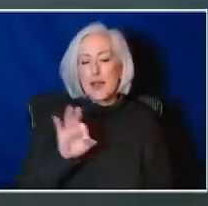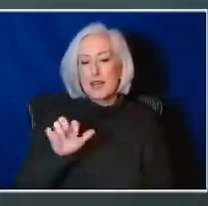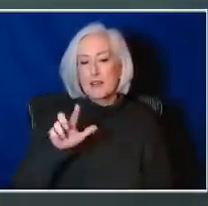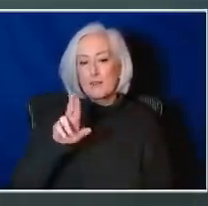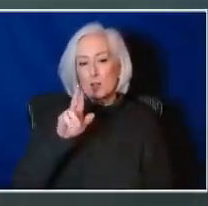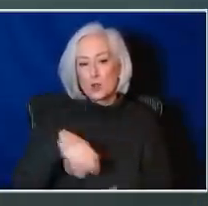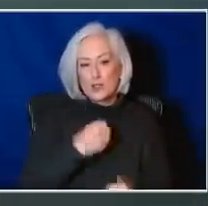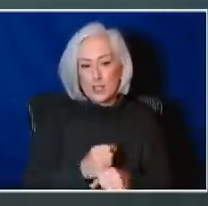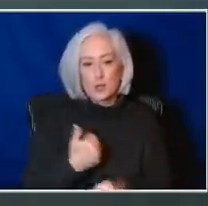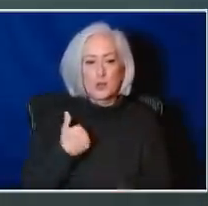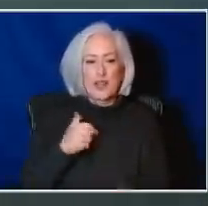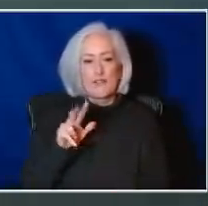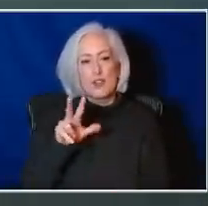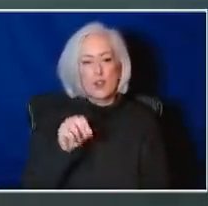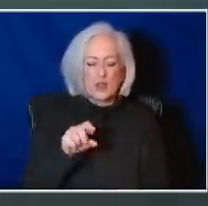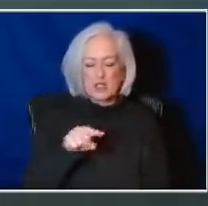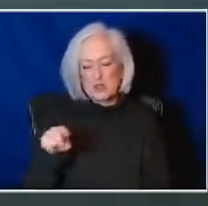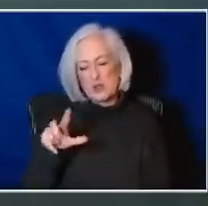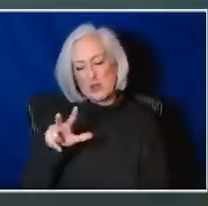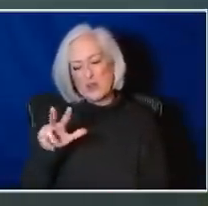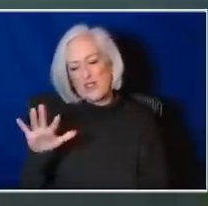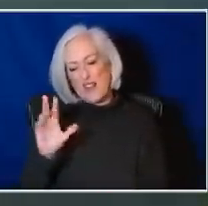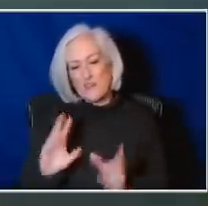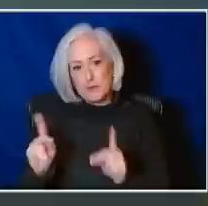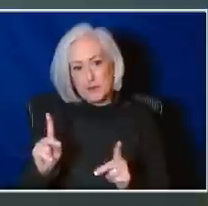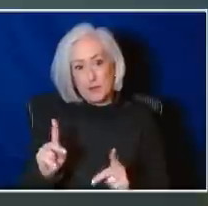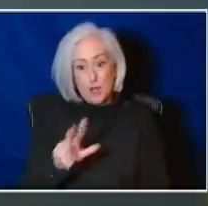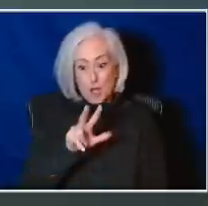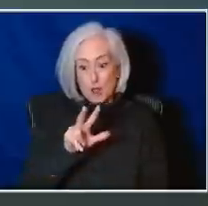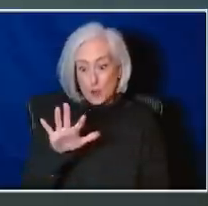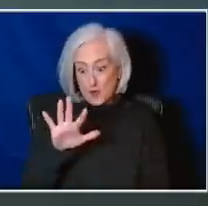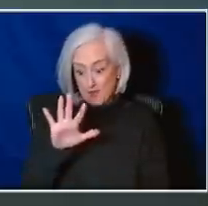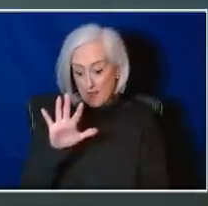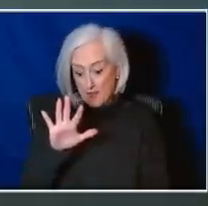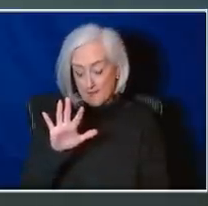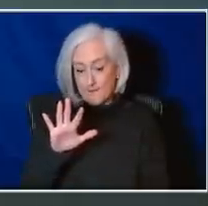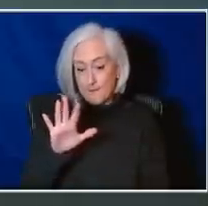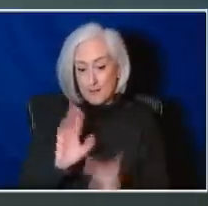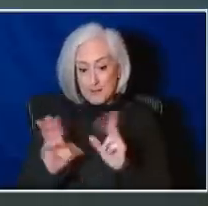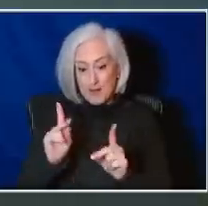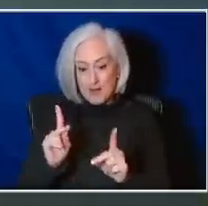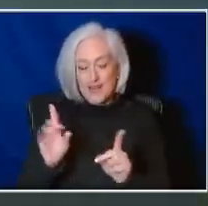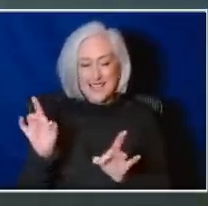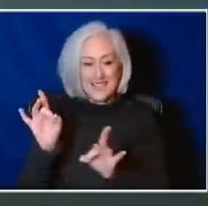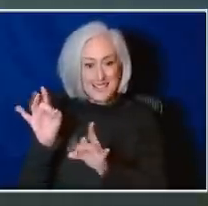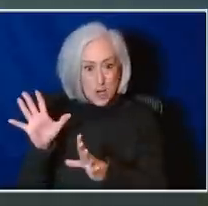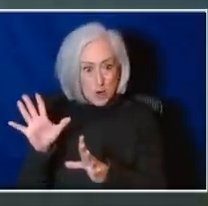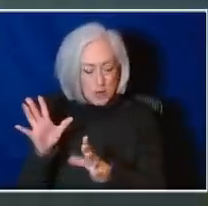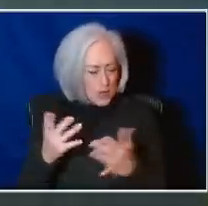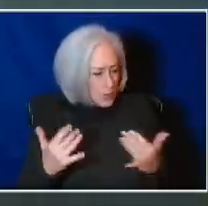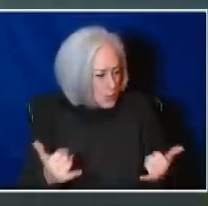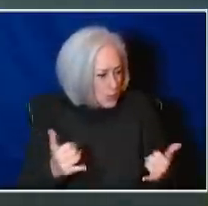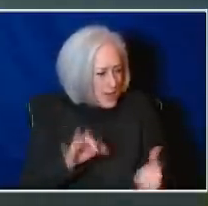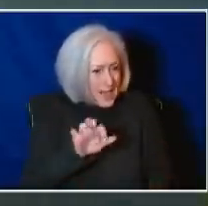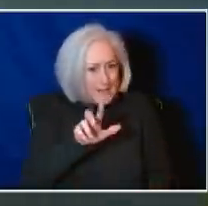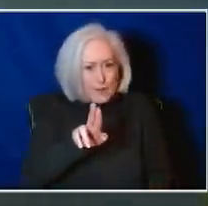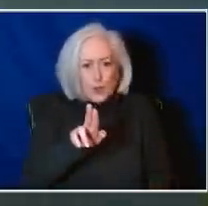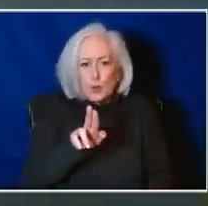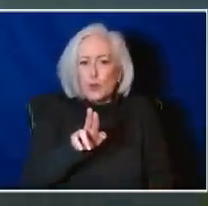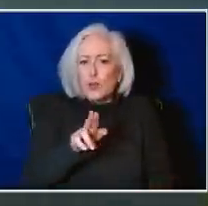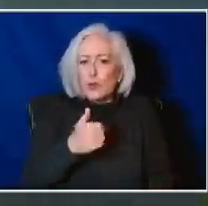35 influenza patients hospitalized, and that's considered a terrible flu year. Well, COVID today we have, what was the number, Hawkeye, 61?